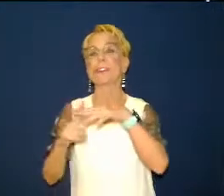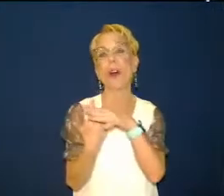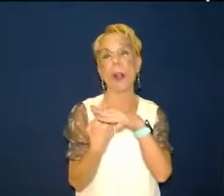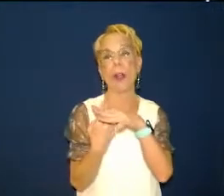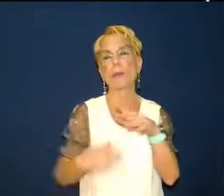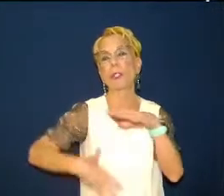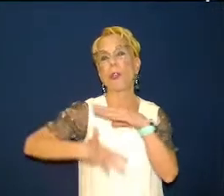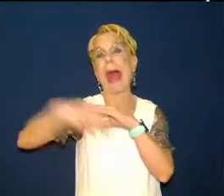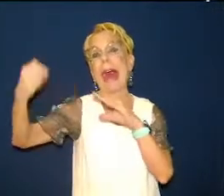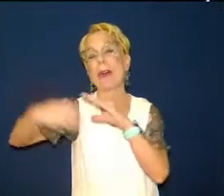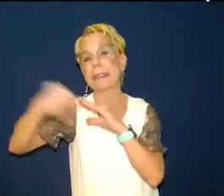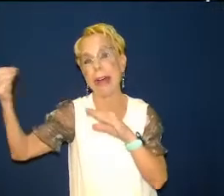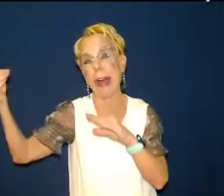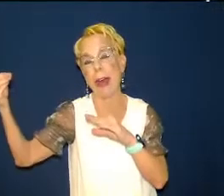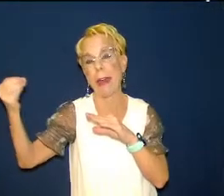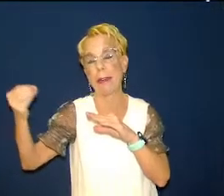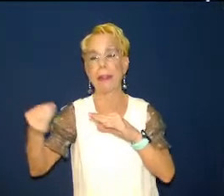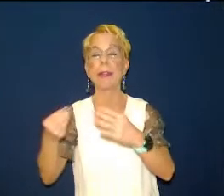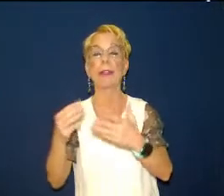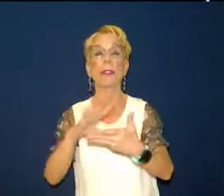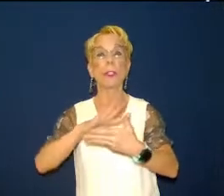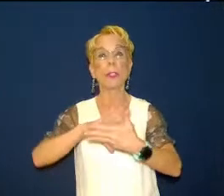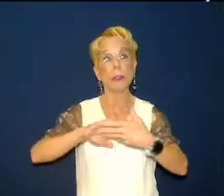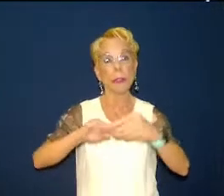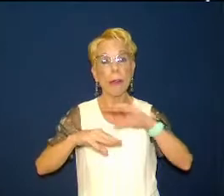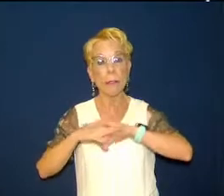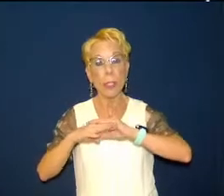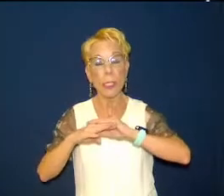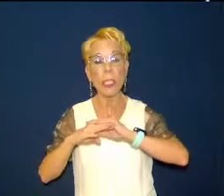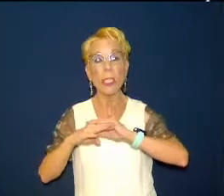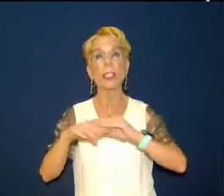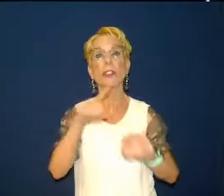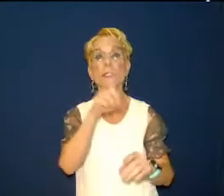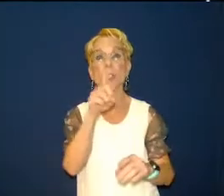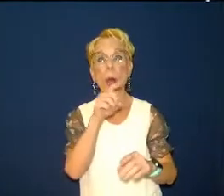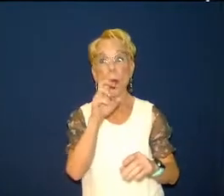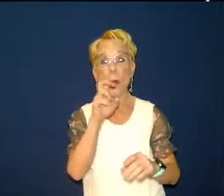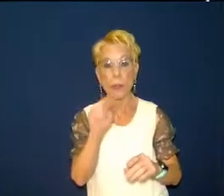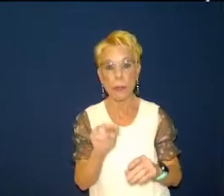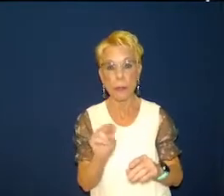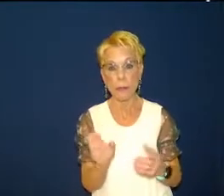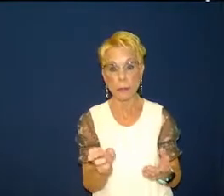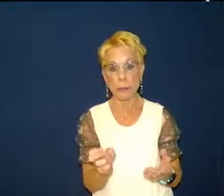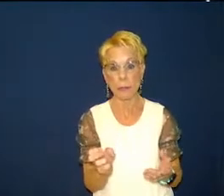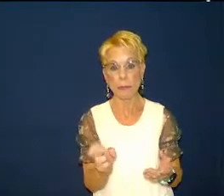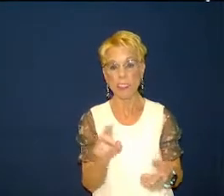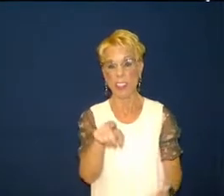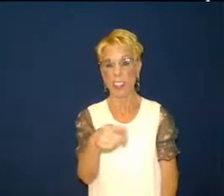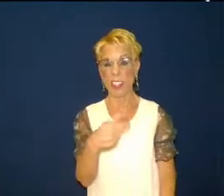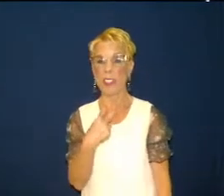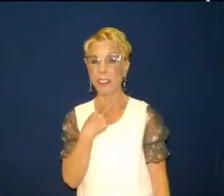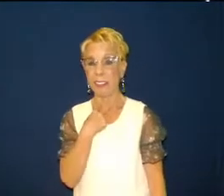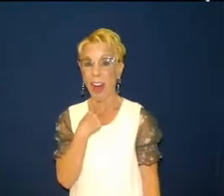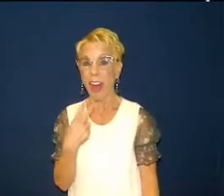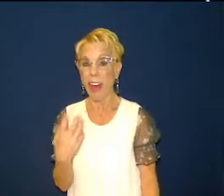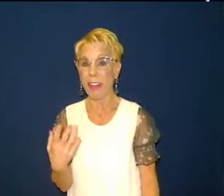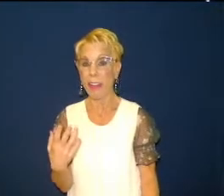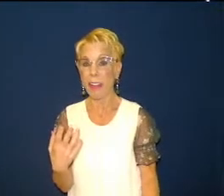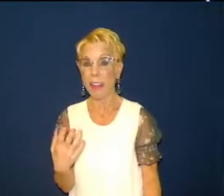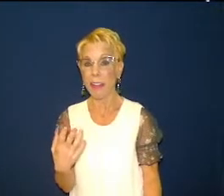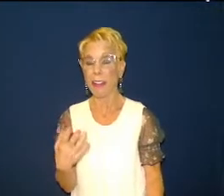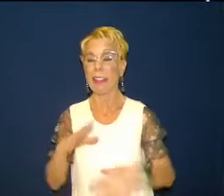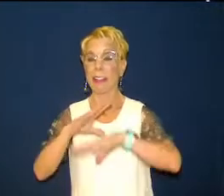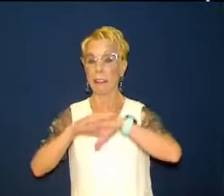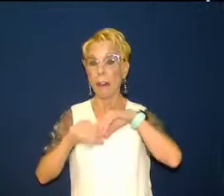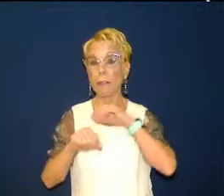are we in a comfort zone it's easy to get in a comfort zone in the united united states of america it